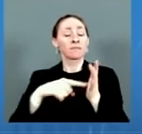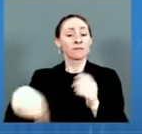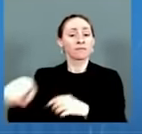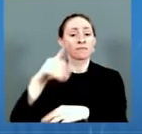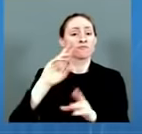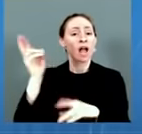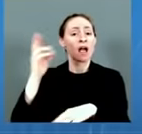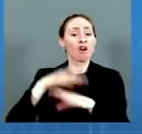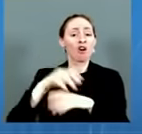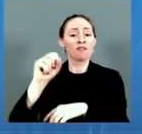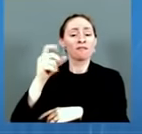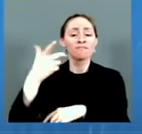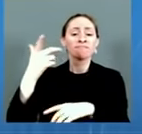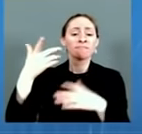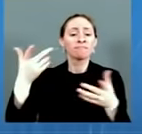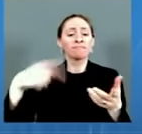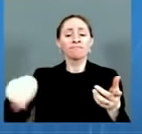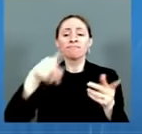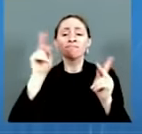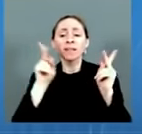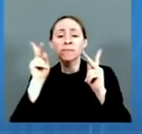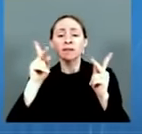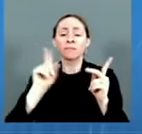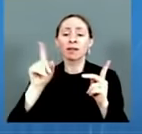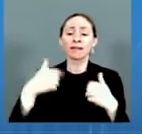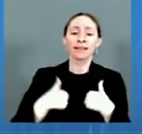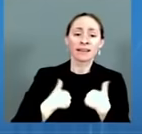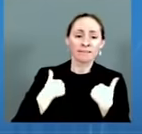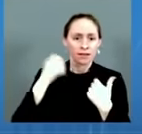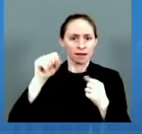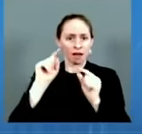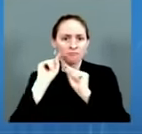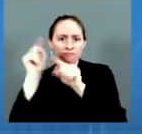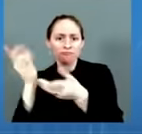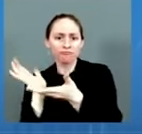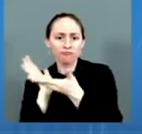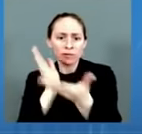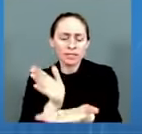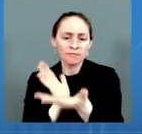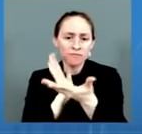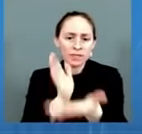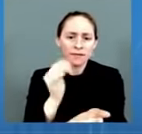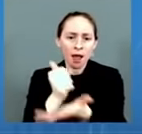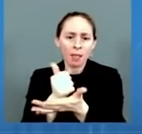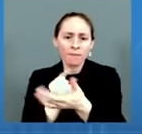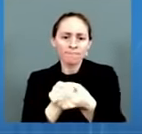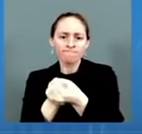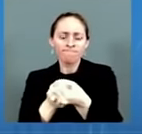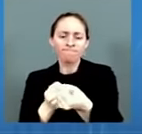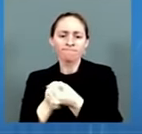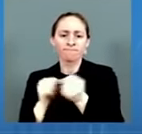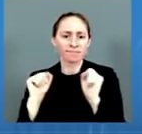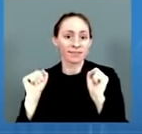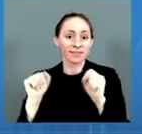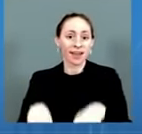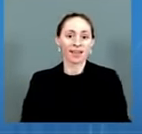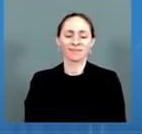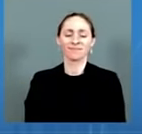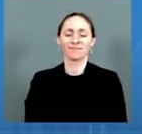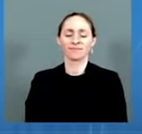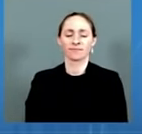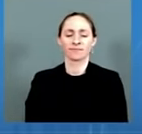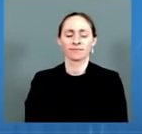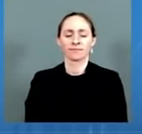support through their state health department. Given the data presented today, we urge participation of both residents and